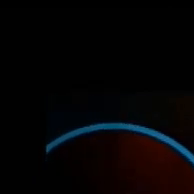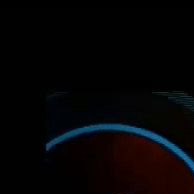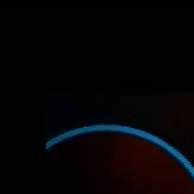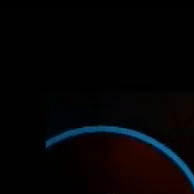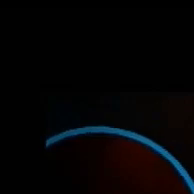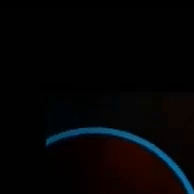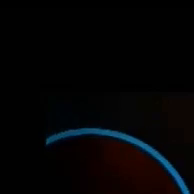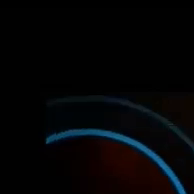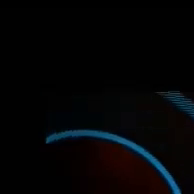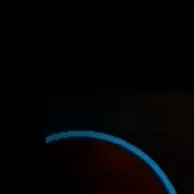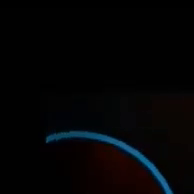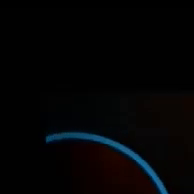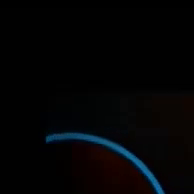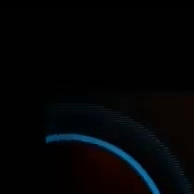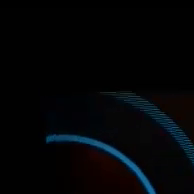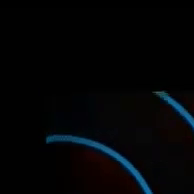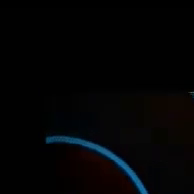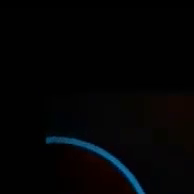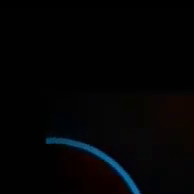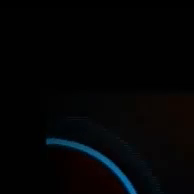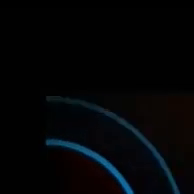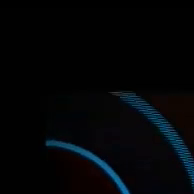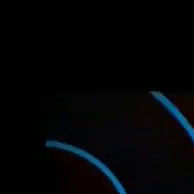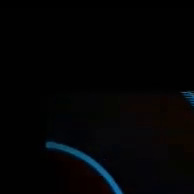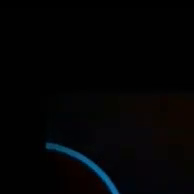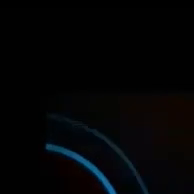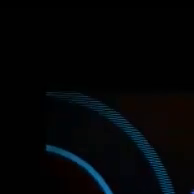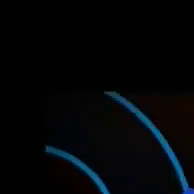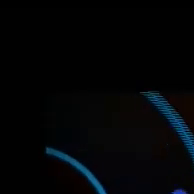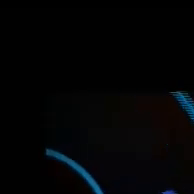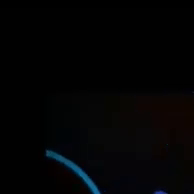to the student population on campus.